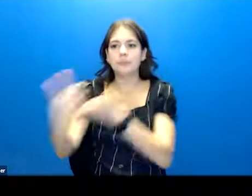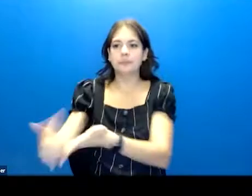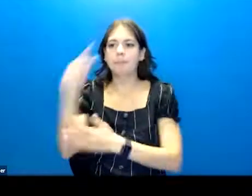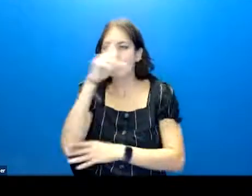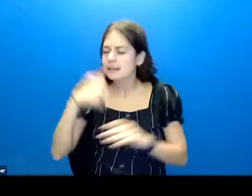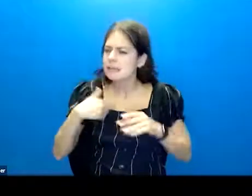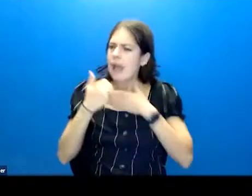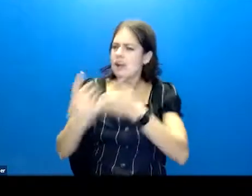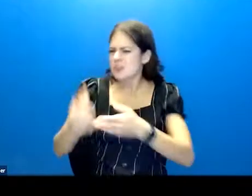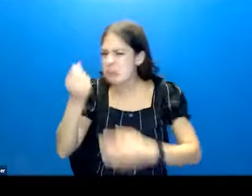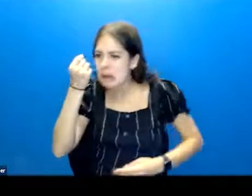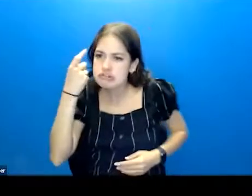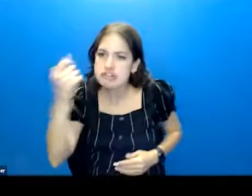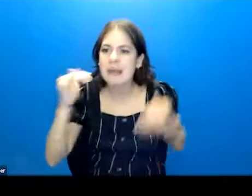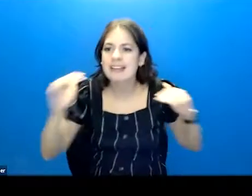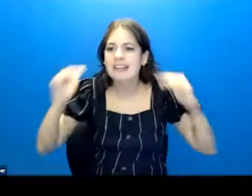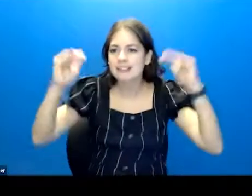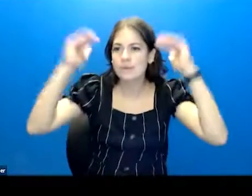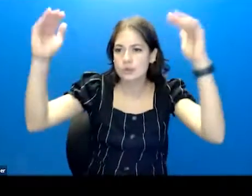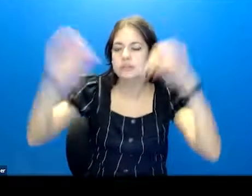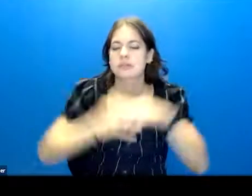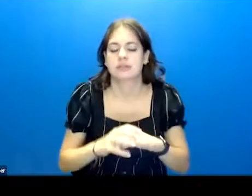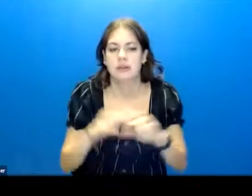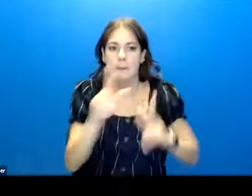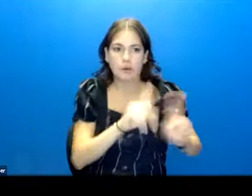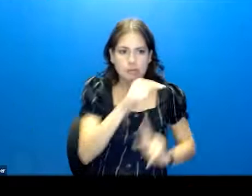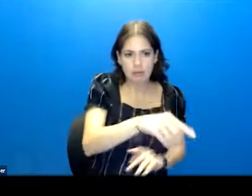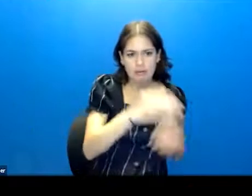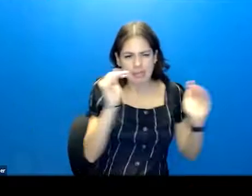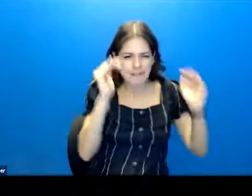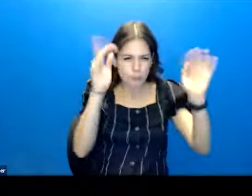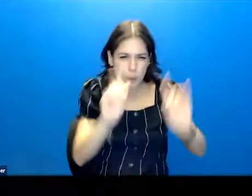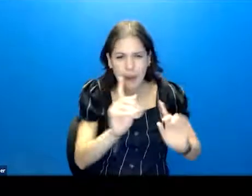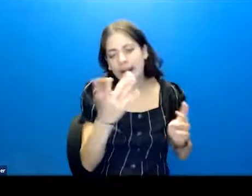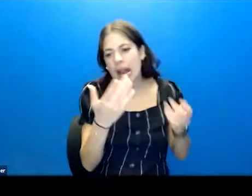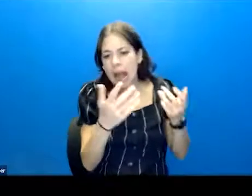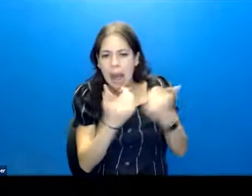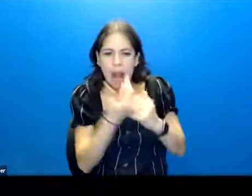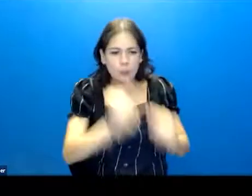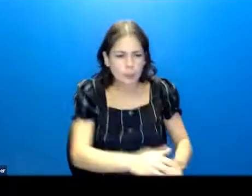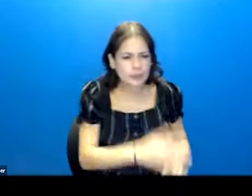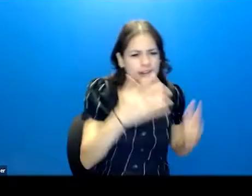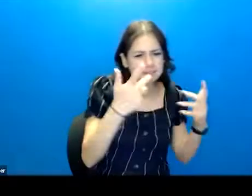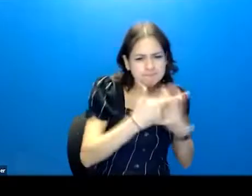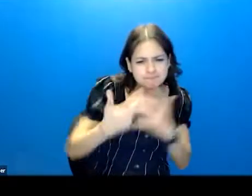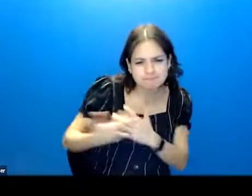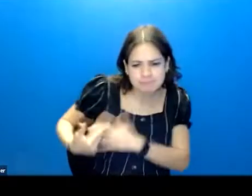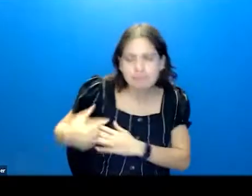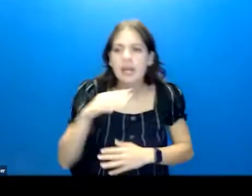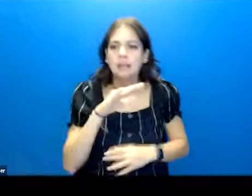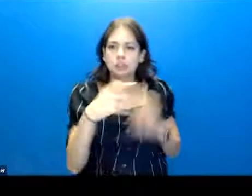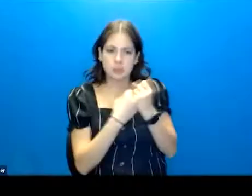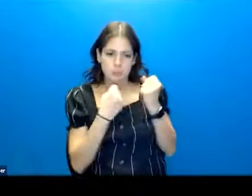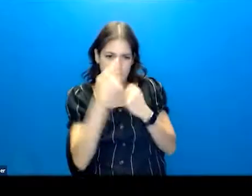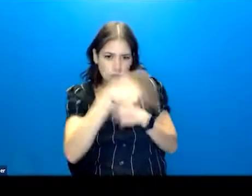helps you to sort of understand the levels where a person is at and then how to titrate your intervention. Because